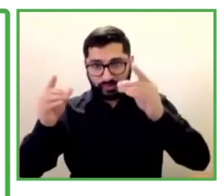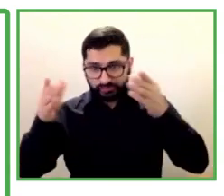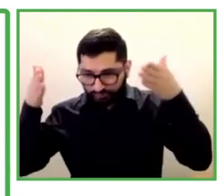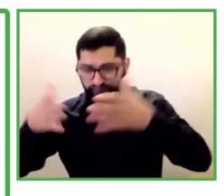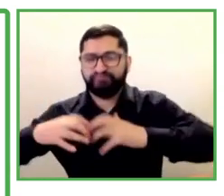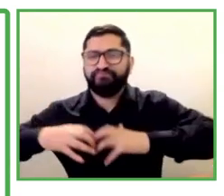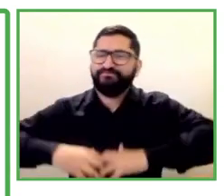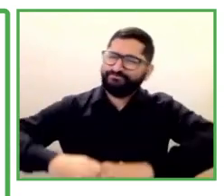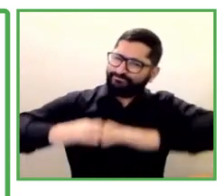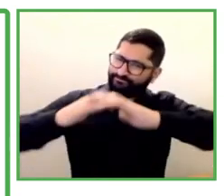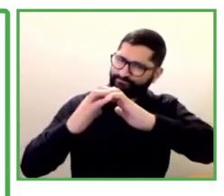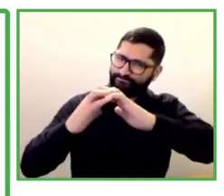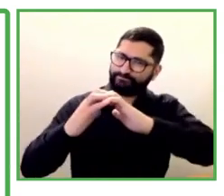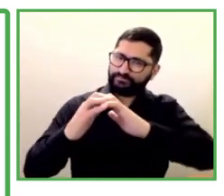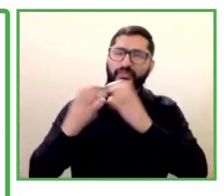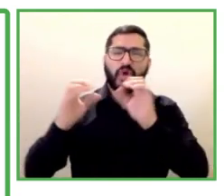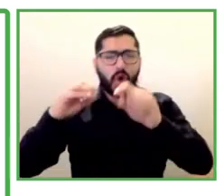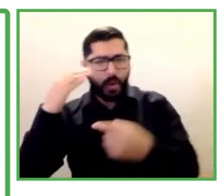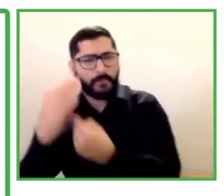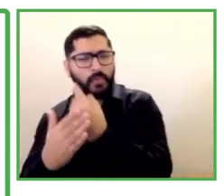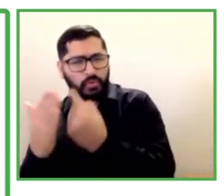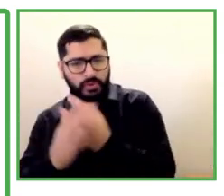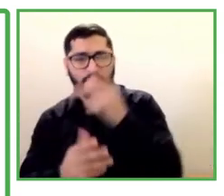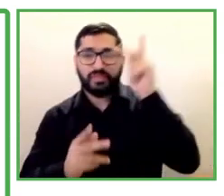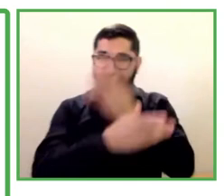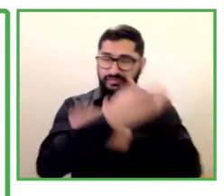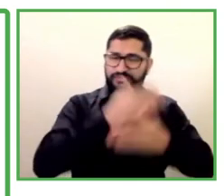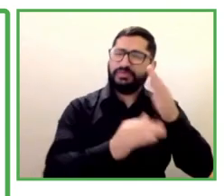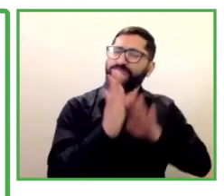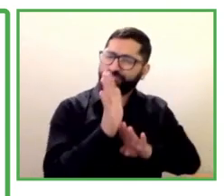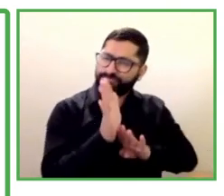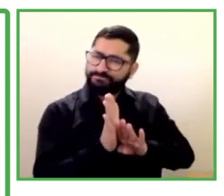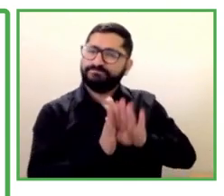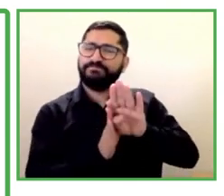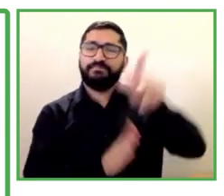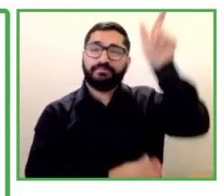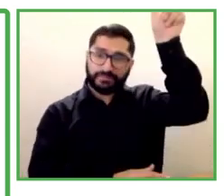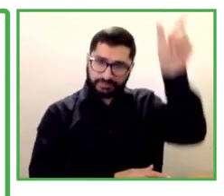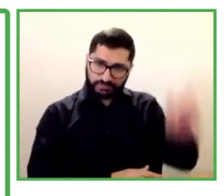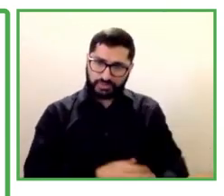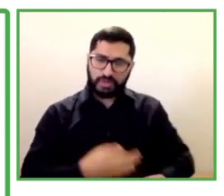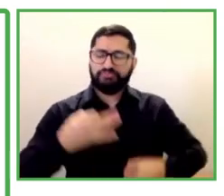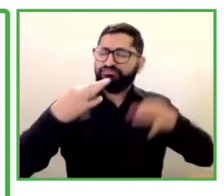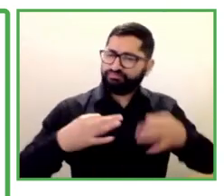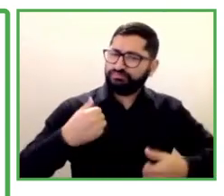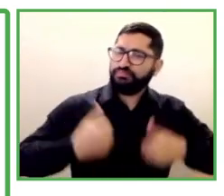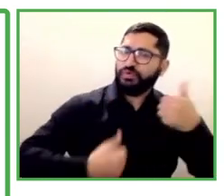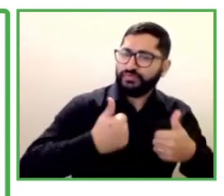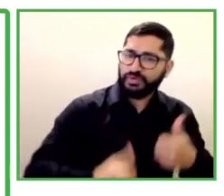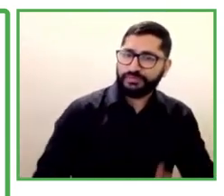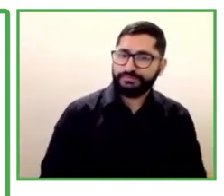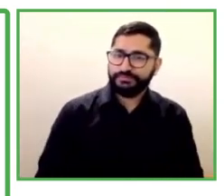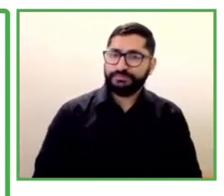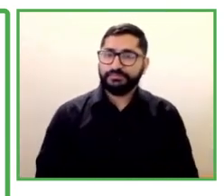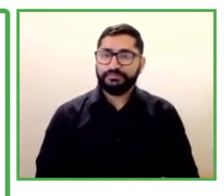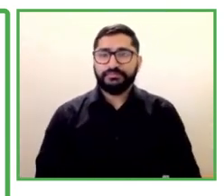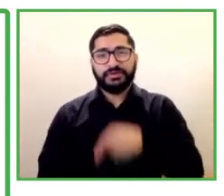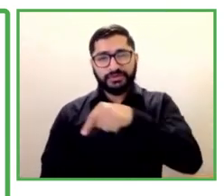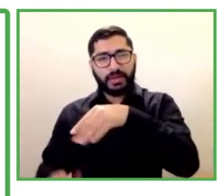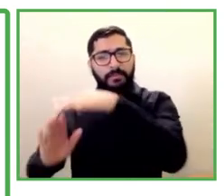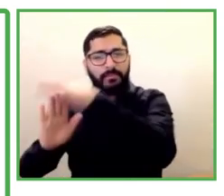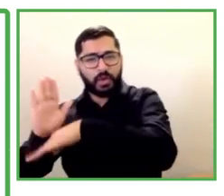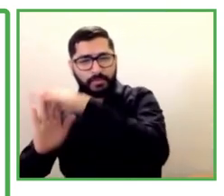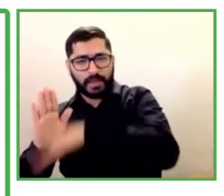At the ICT program in Chile, EGALITE will focus on employee. We